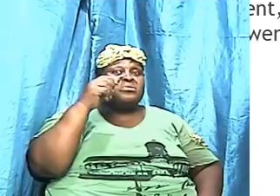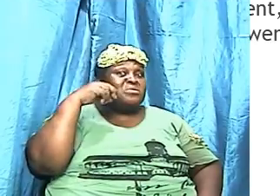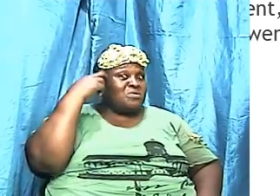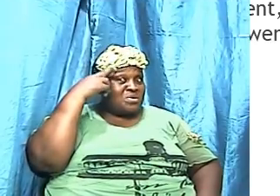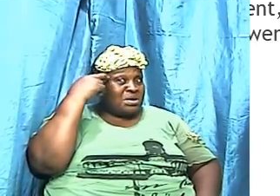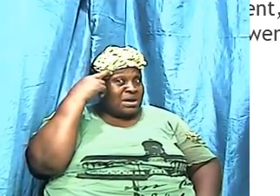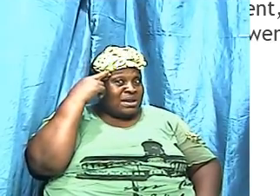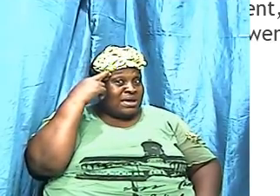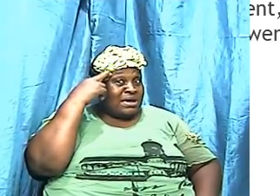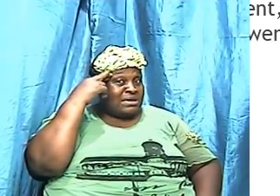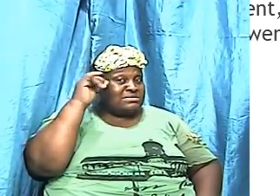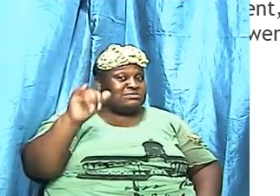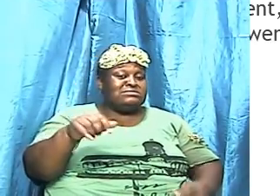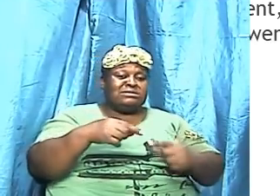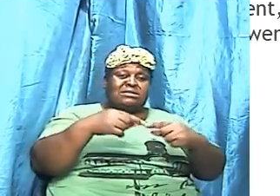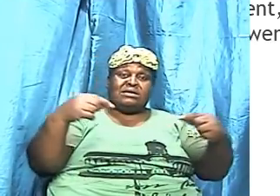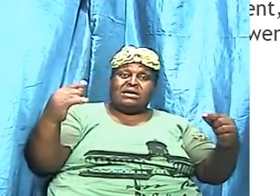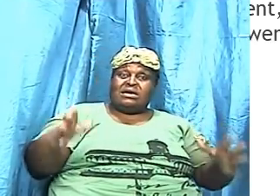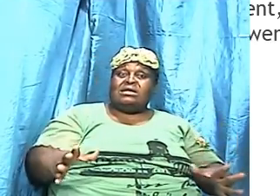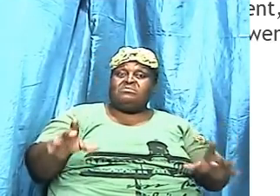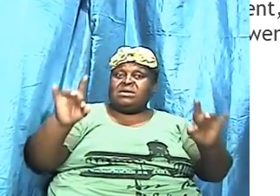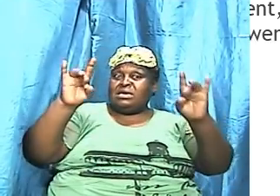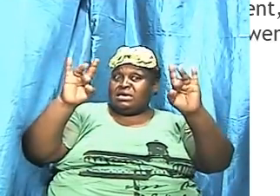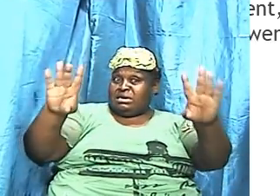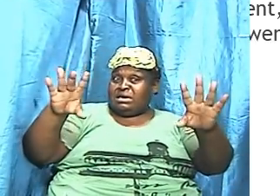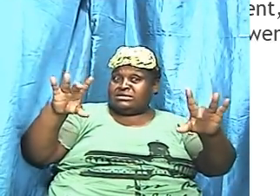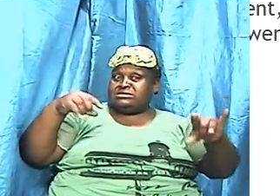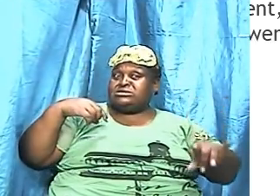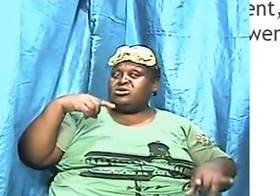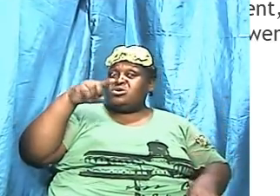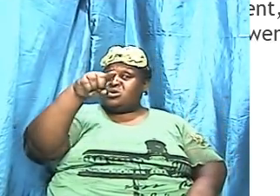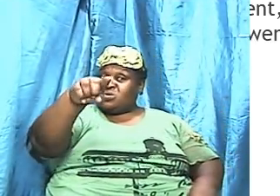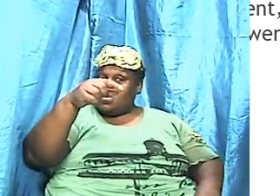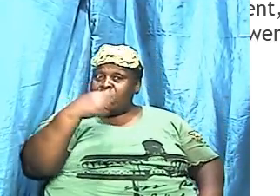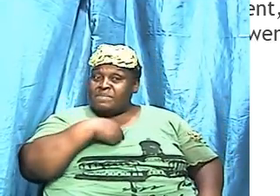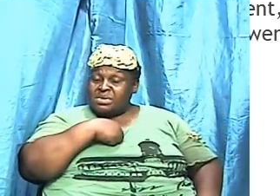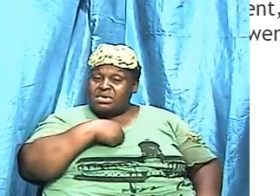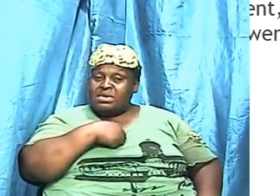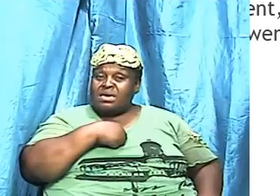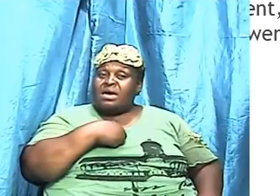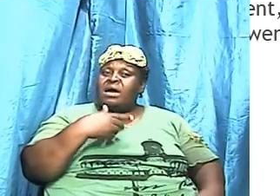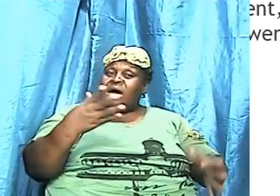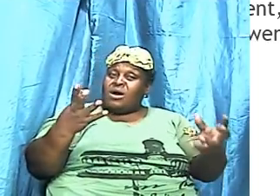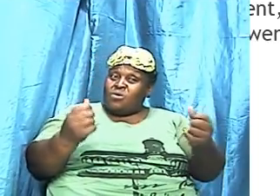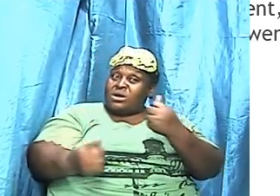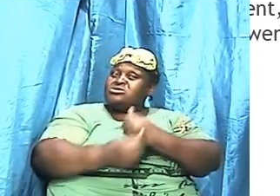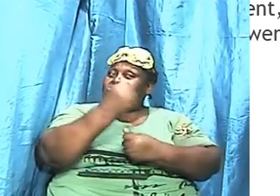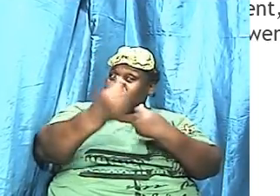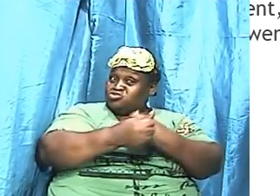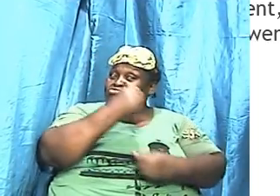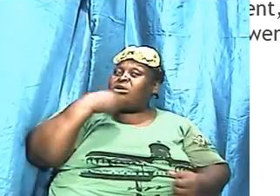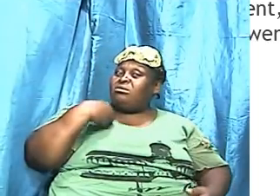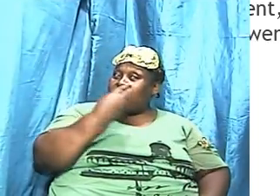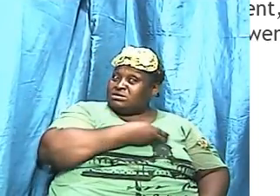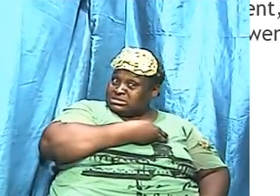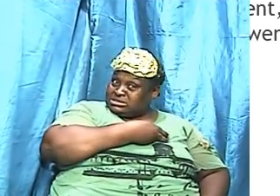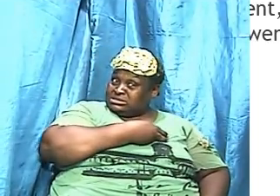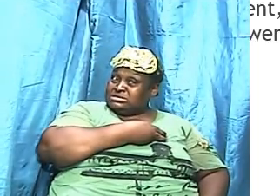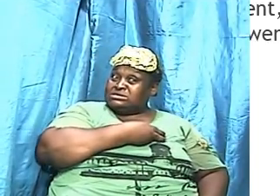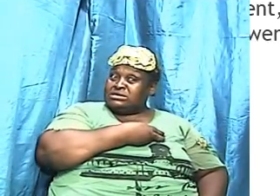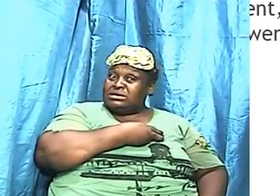that the enemy hates us and he wants to cut our necks off and he wants to